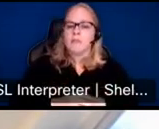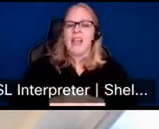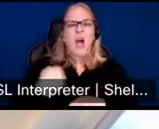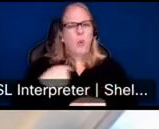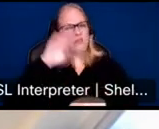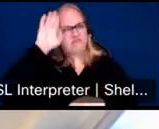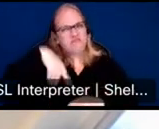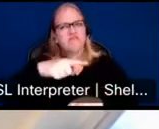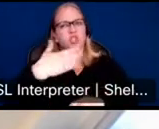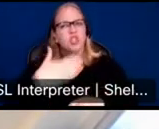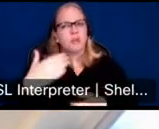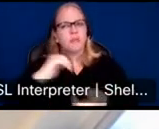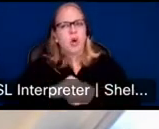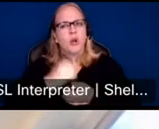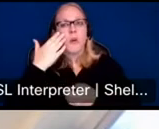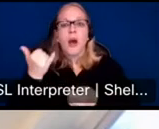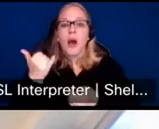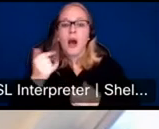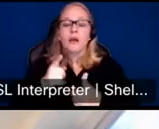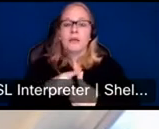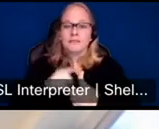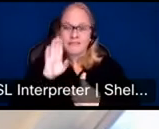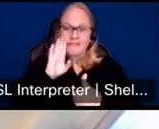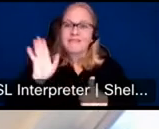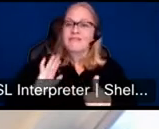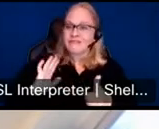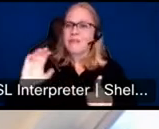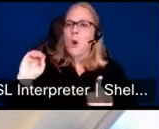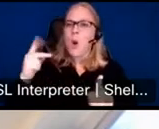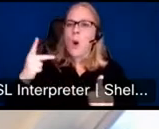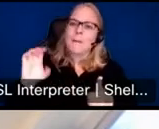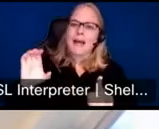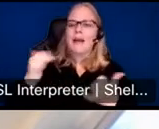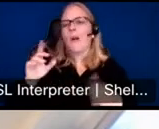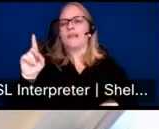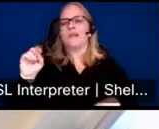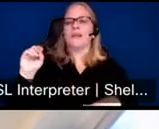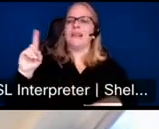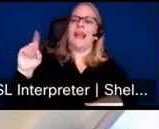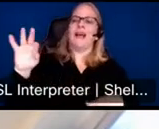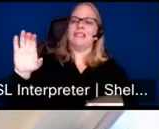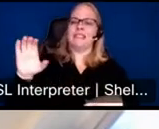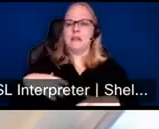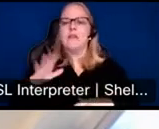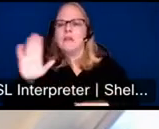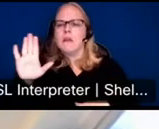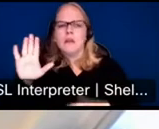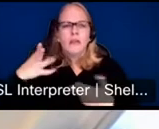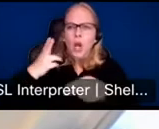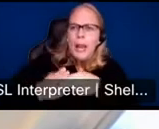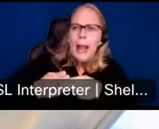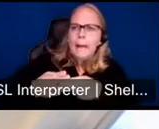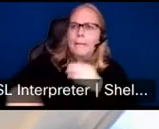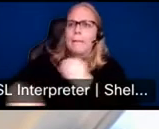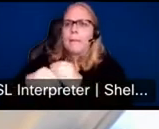USDFC, well, it was OPIC at the time, but DFC's, you know, name, know-how, expertise on this would